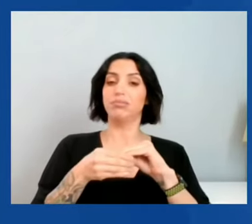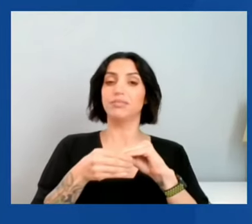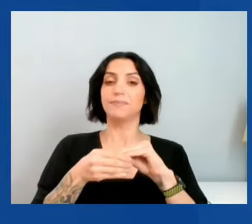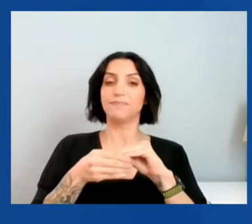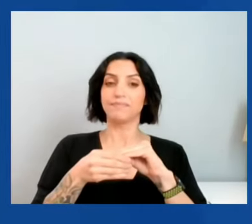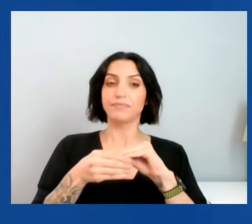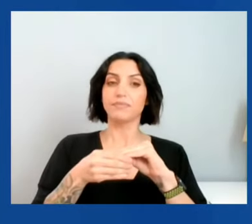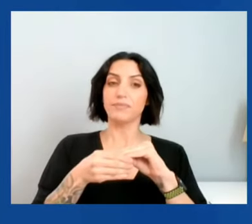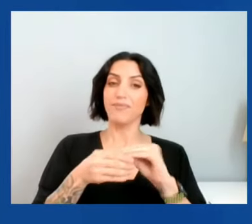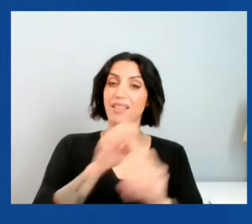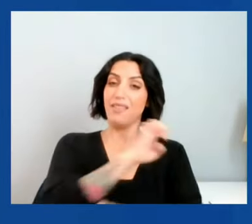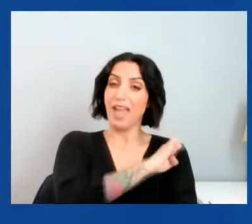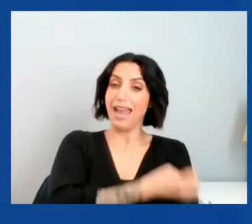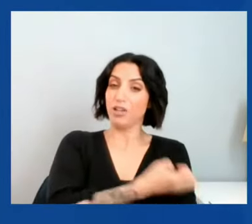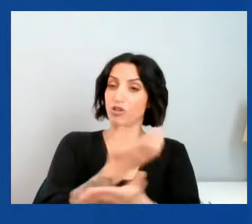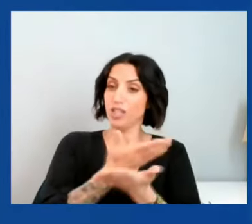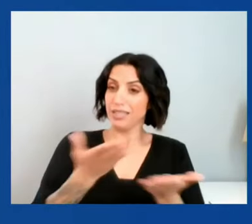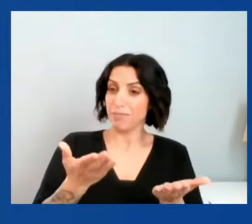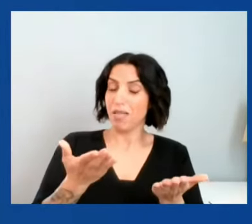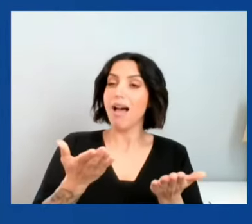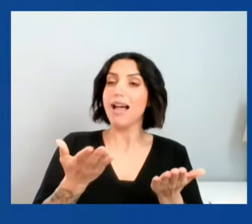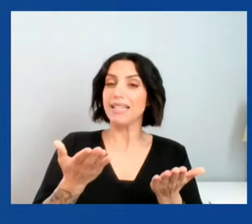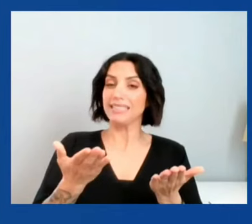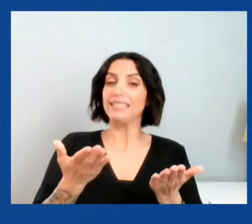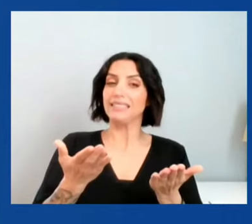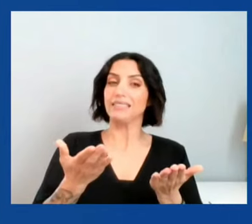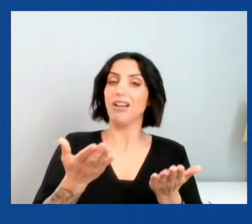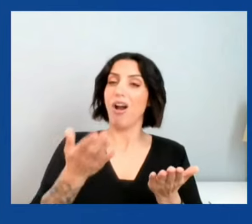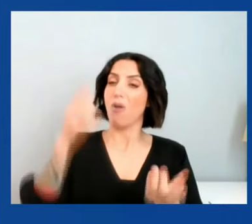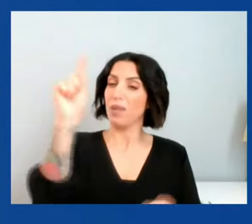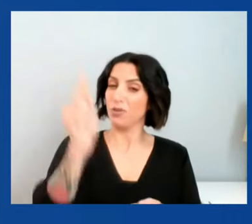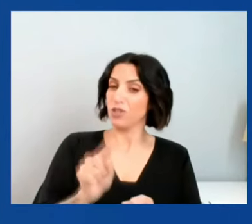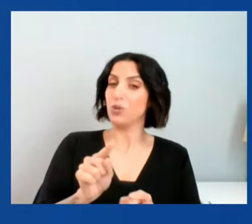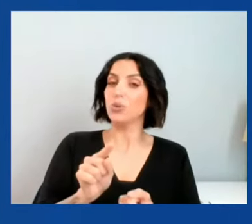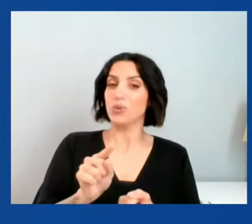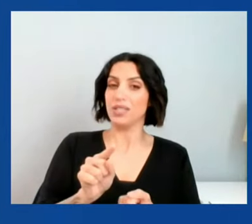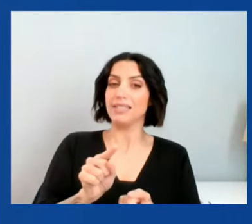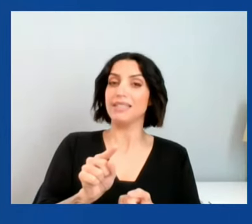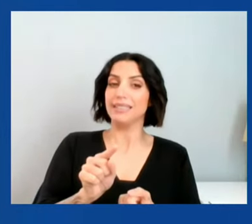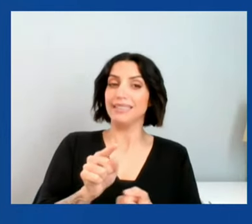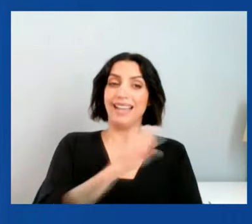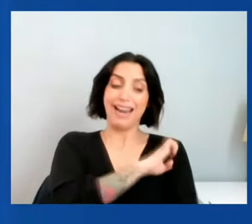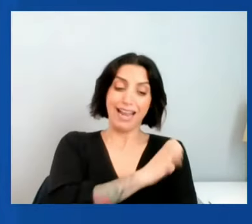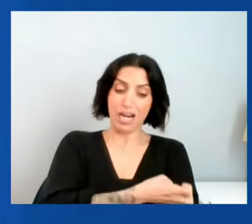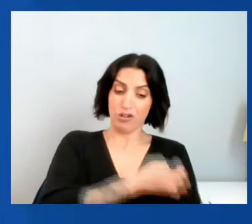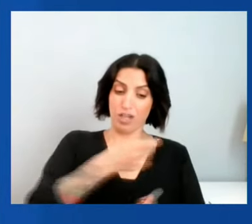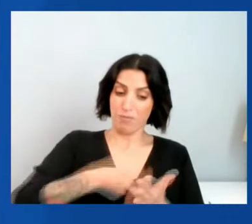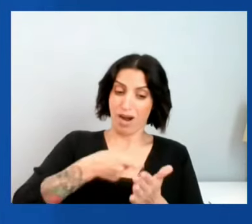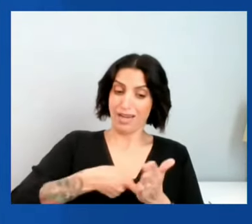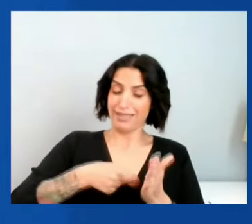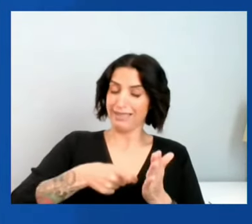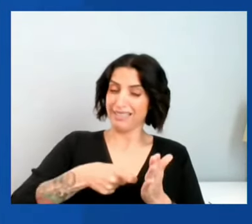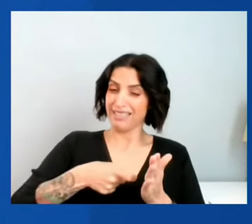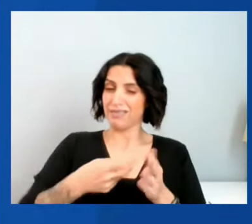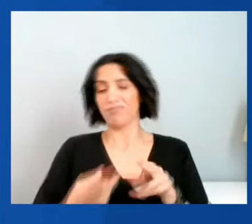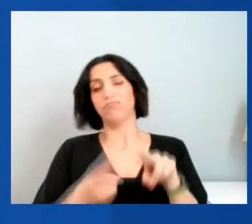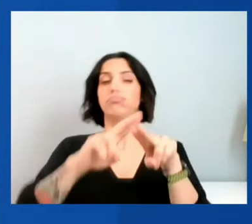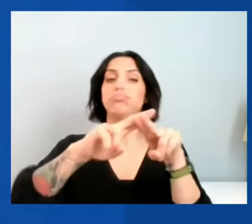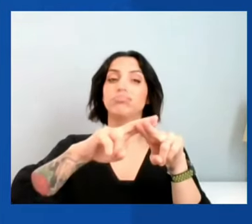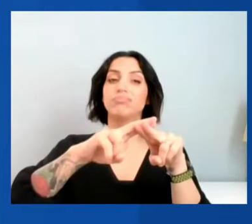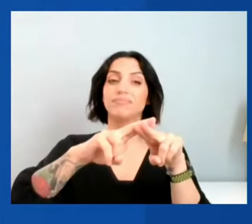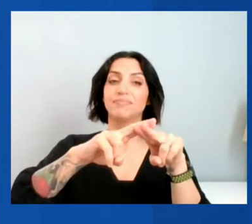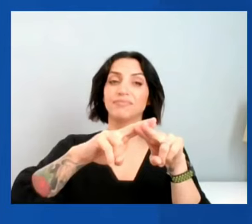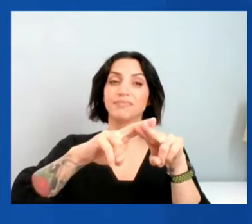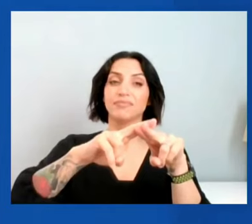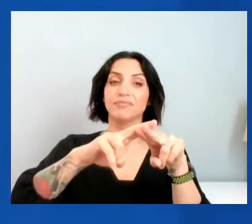energy supplies are being reduced and energy prices have risen, that